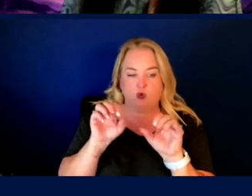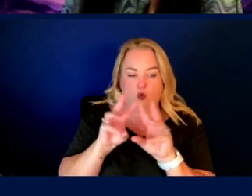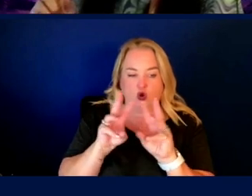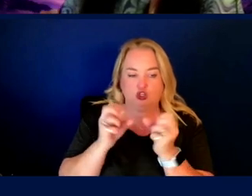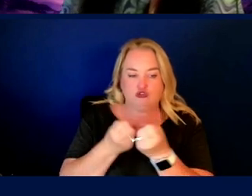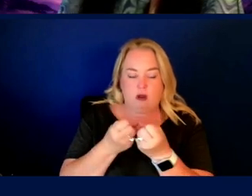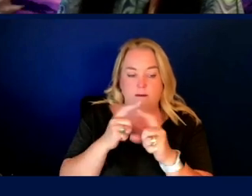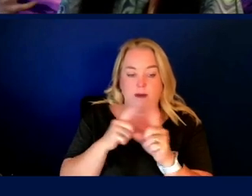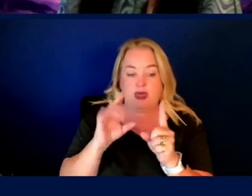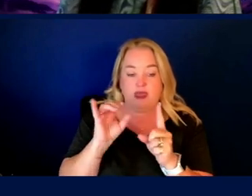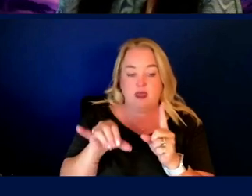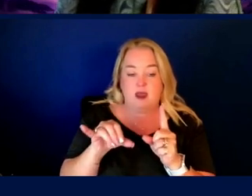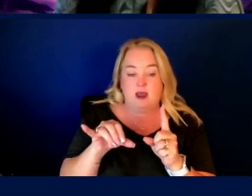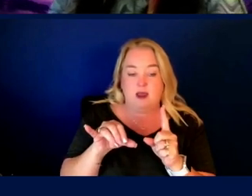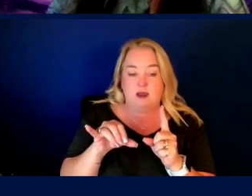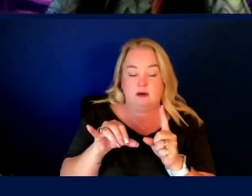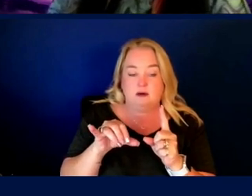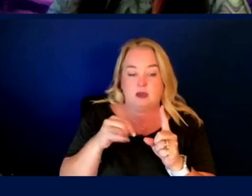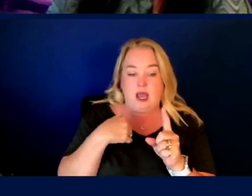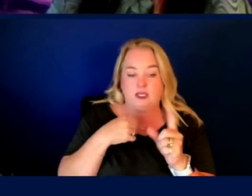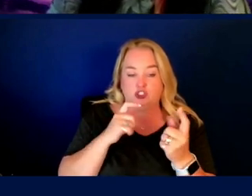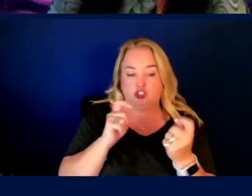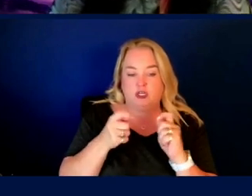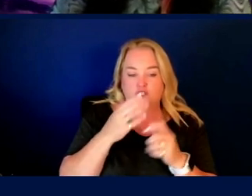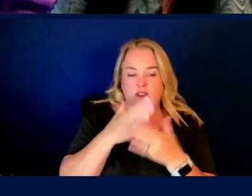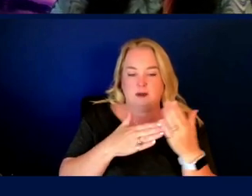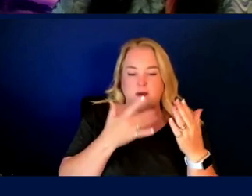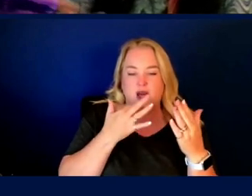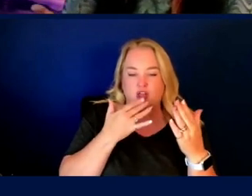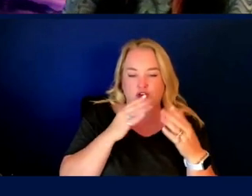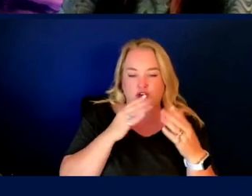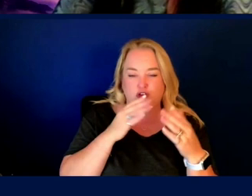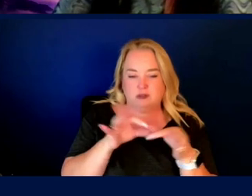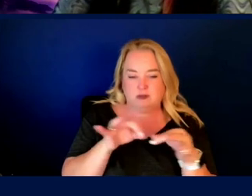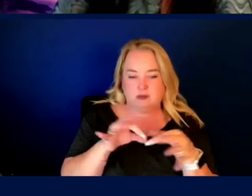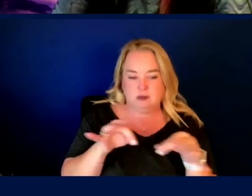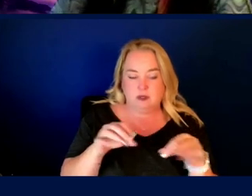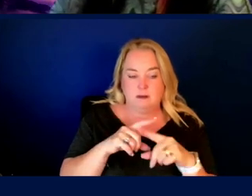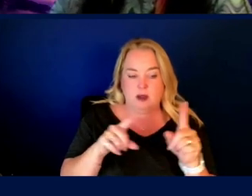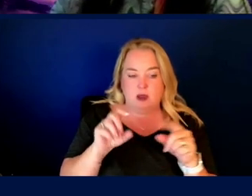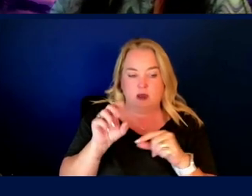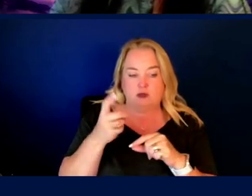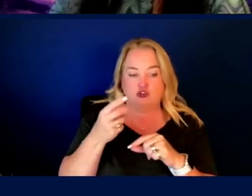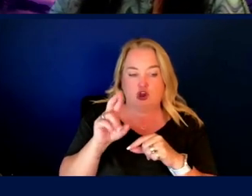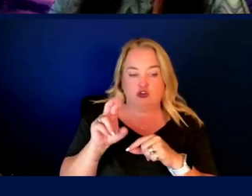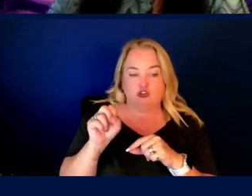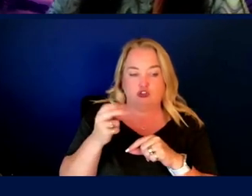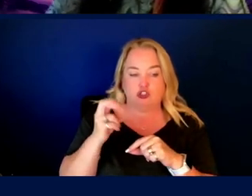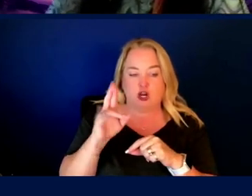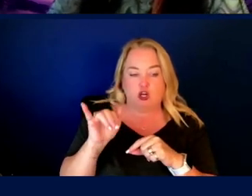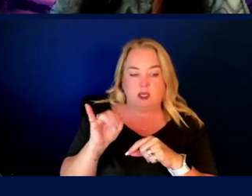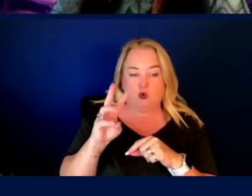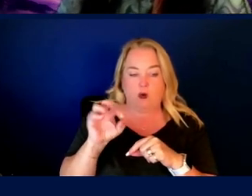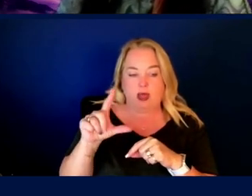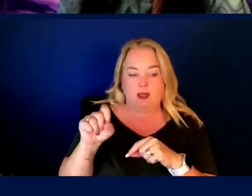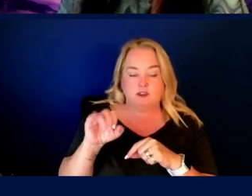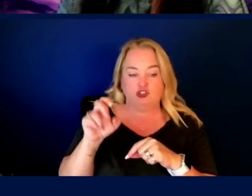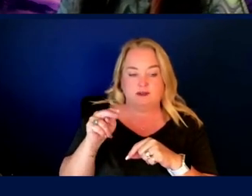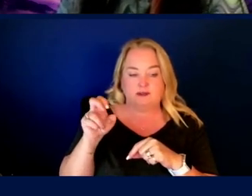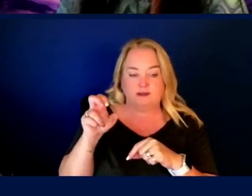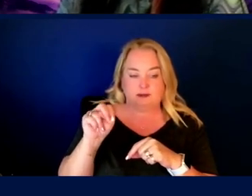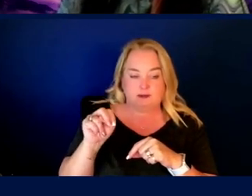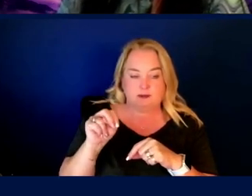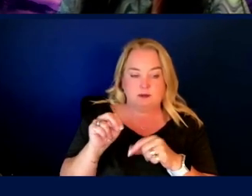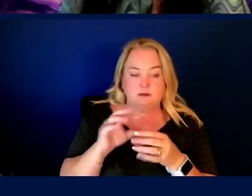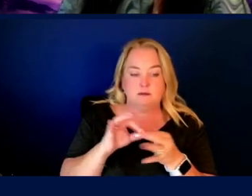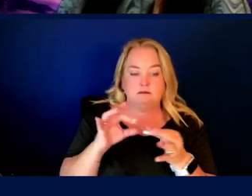bolding and color changing was added by me for some impact and the quote, uh, by Dr. Sherry Wells Jensen, which is referencing, had